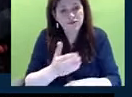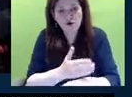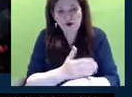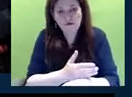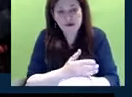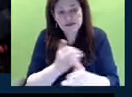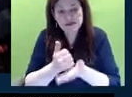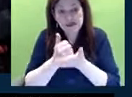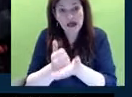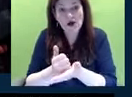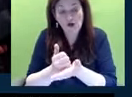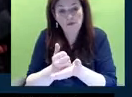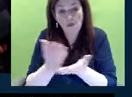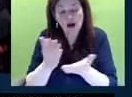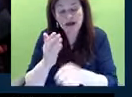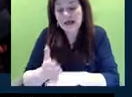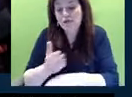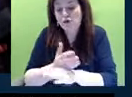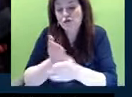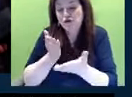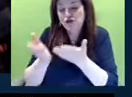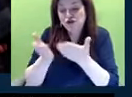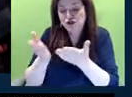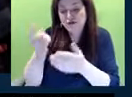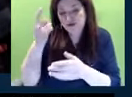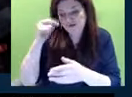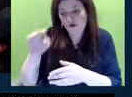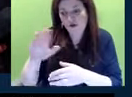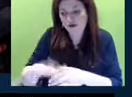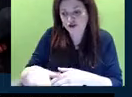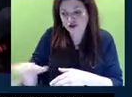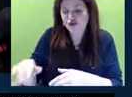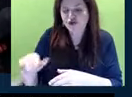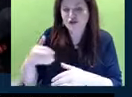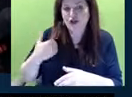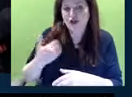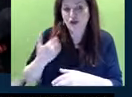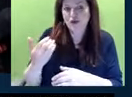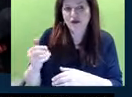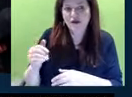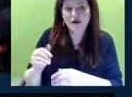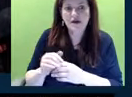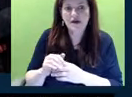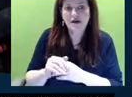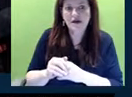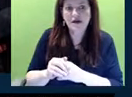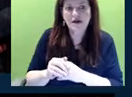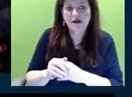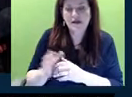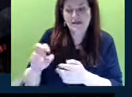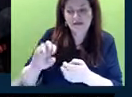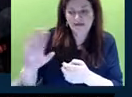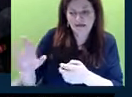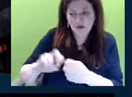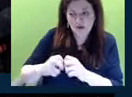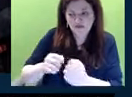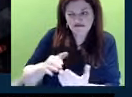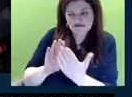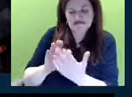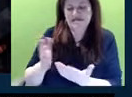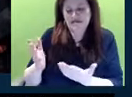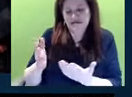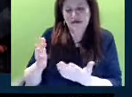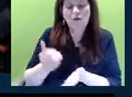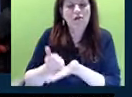improve the services to the children and youth and the problems that they are dealing with.